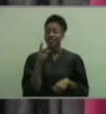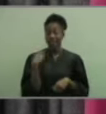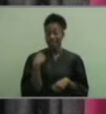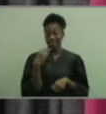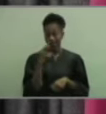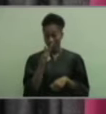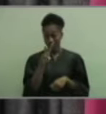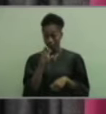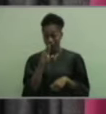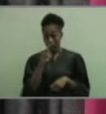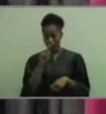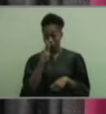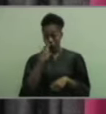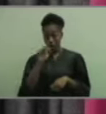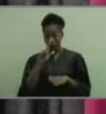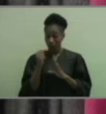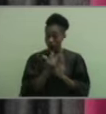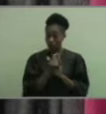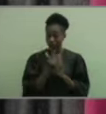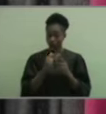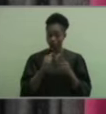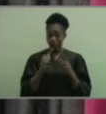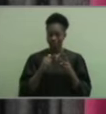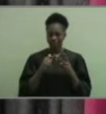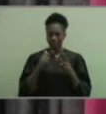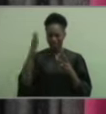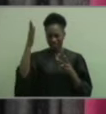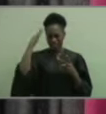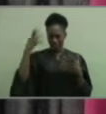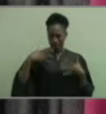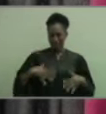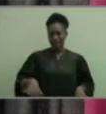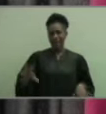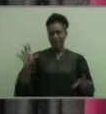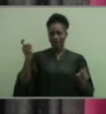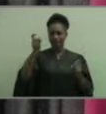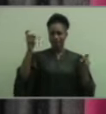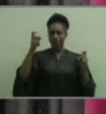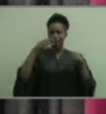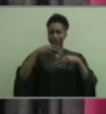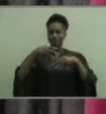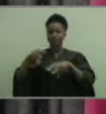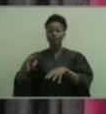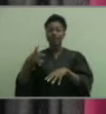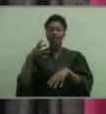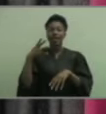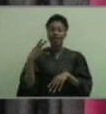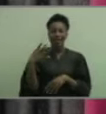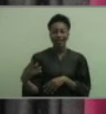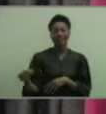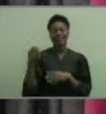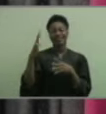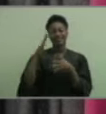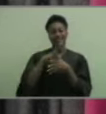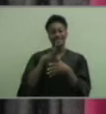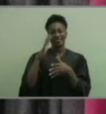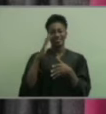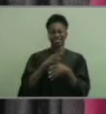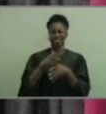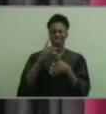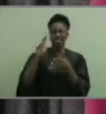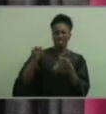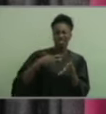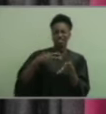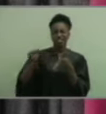a virtual graduation, a cap and gown parade celebration, and a senior celebration dance video with over